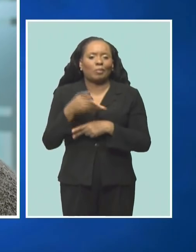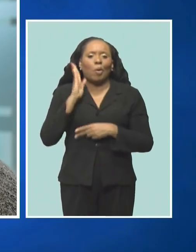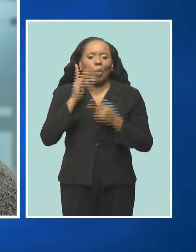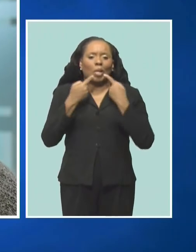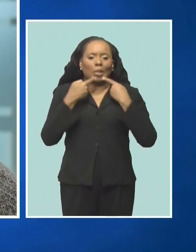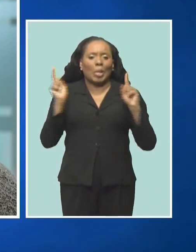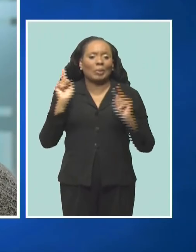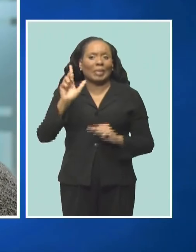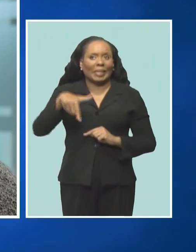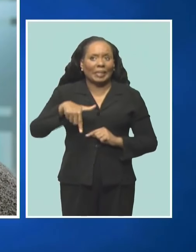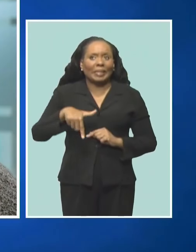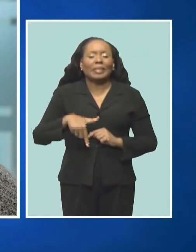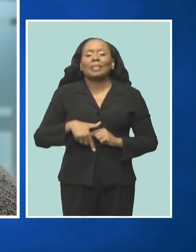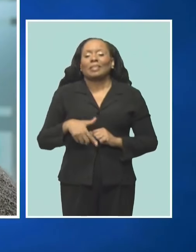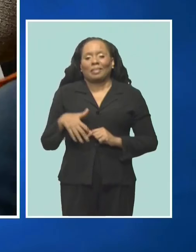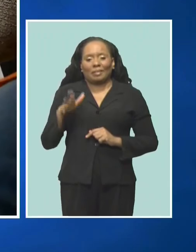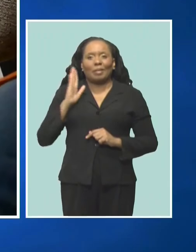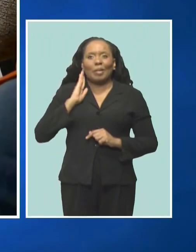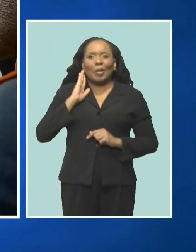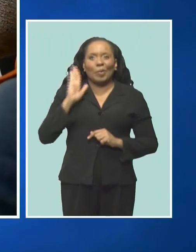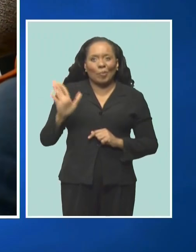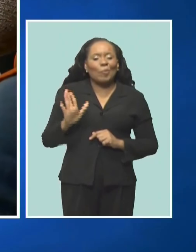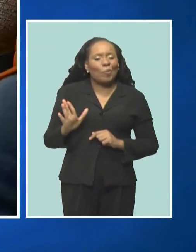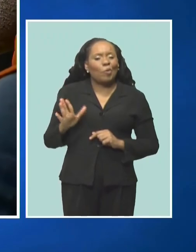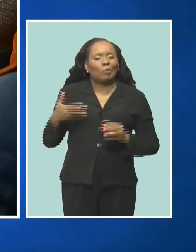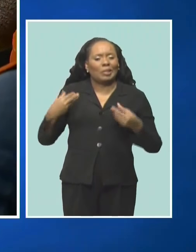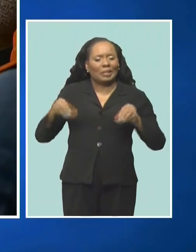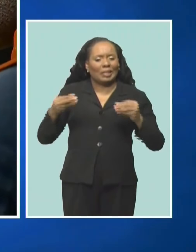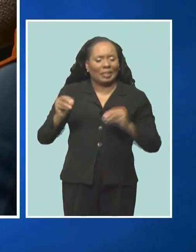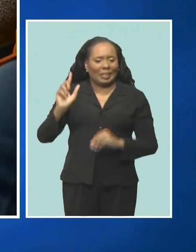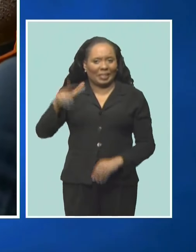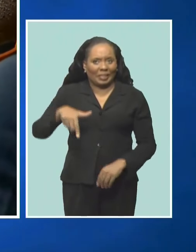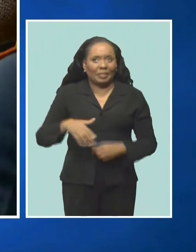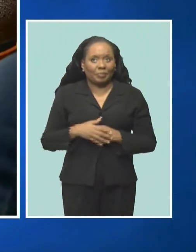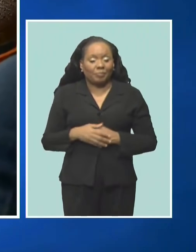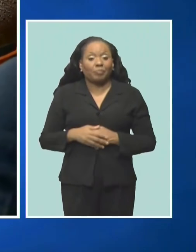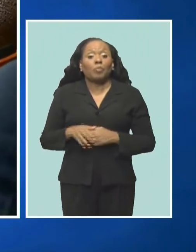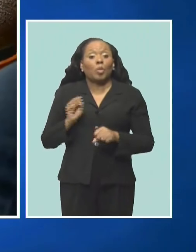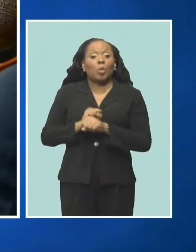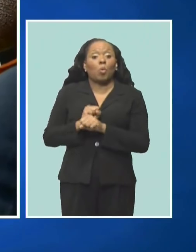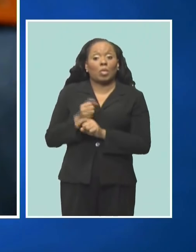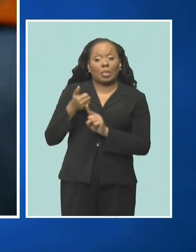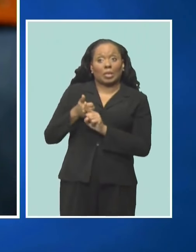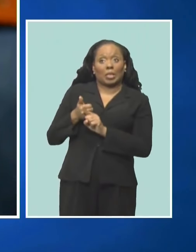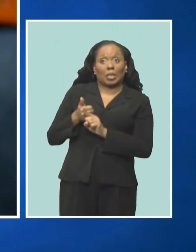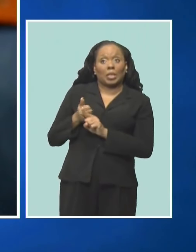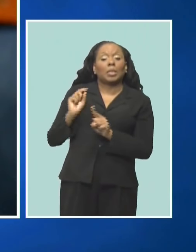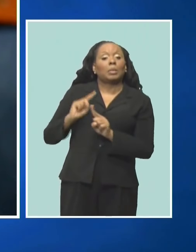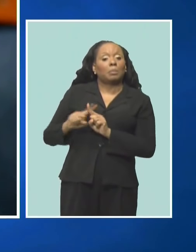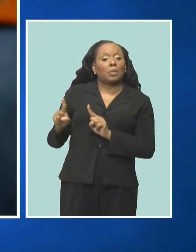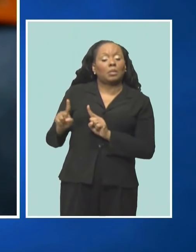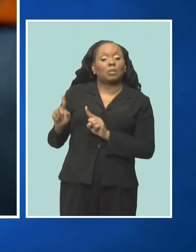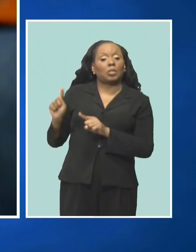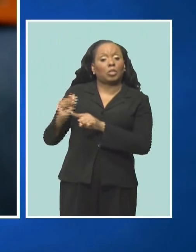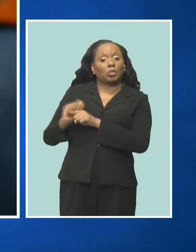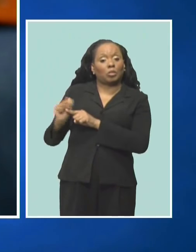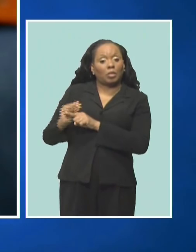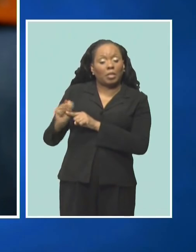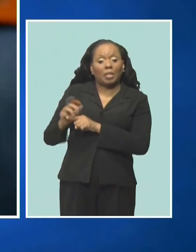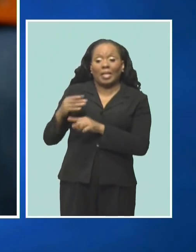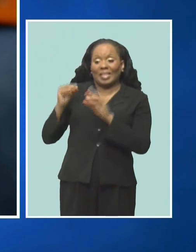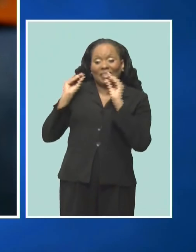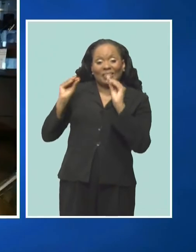that will have a lot to do with the shop. Ms. Bovell says she's on her own now, but credits the training and teachings from the Youth